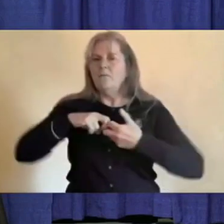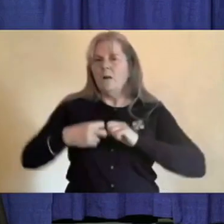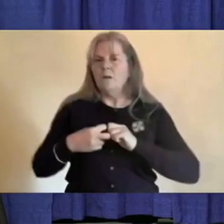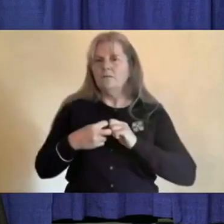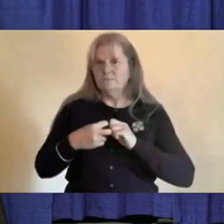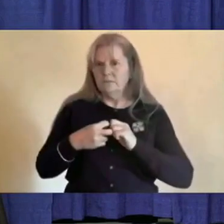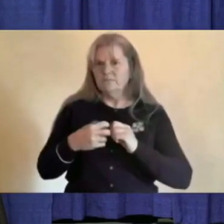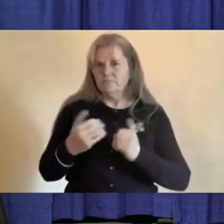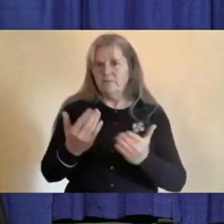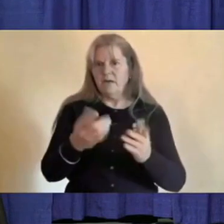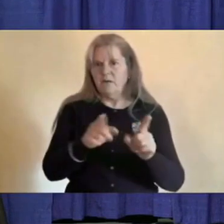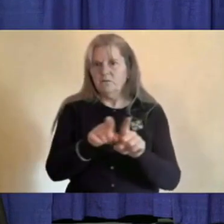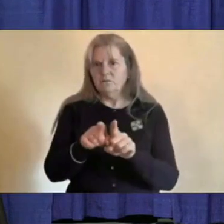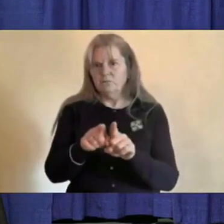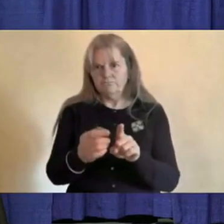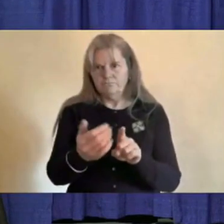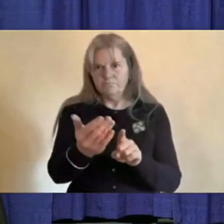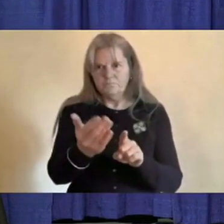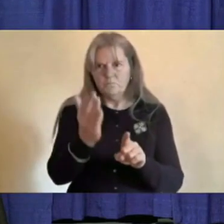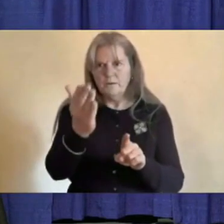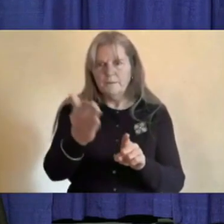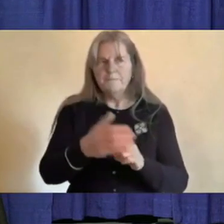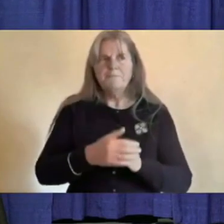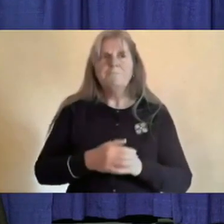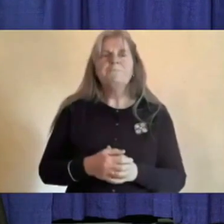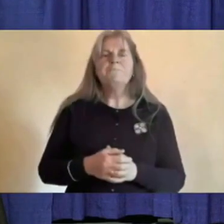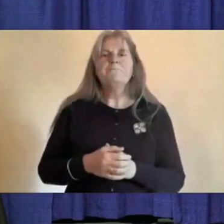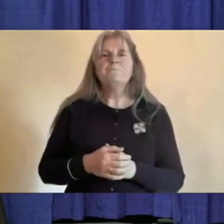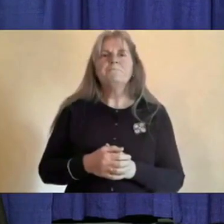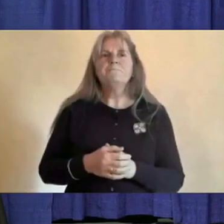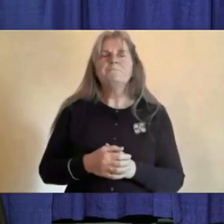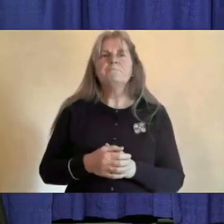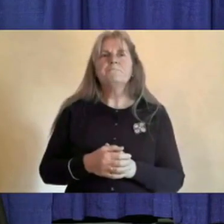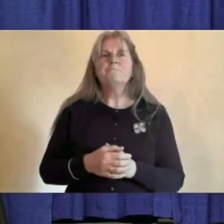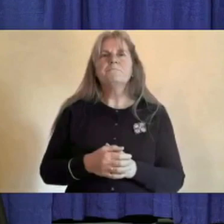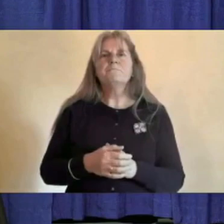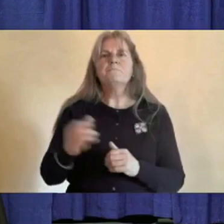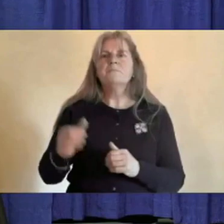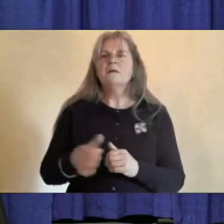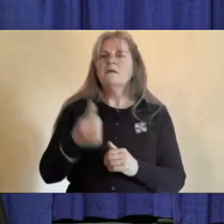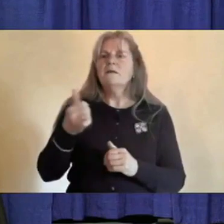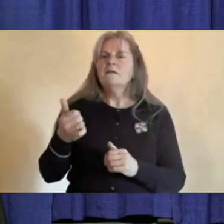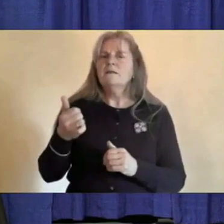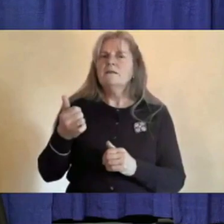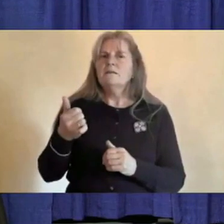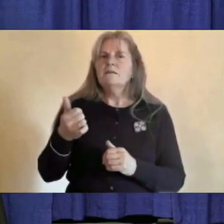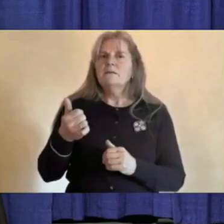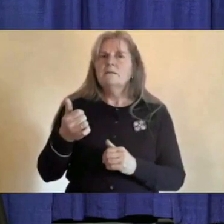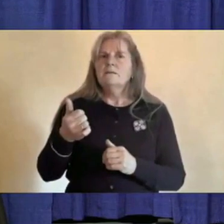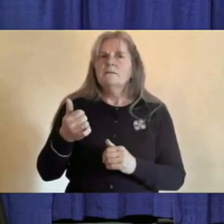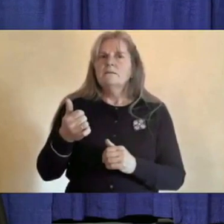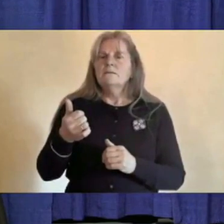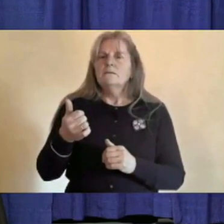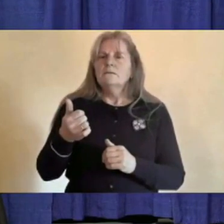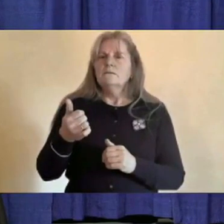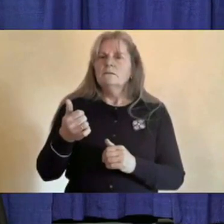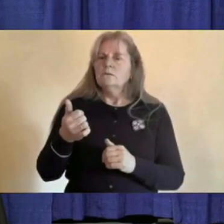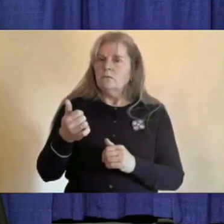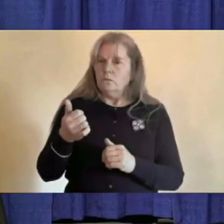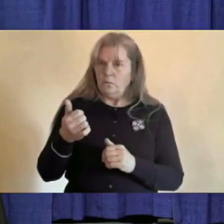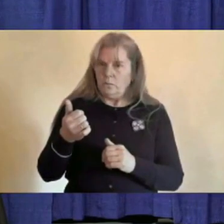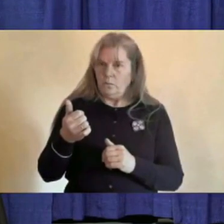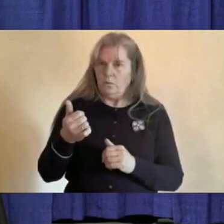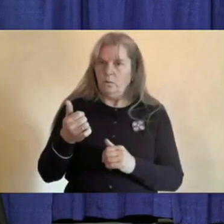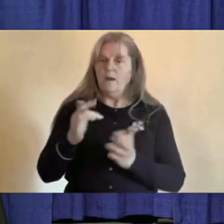And the other aspect is that we are also going to be having pharmacists